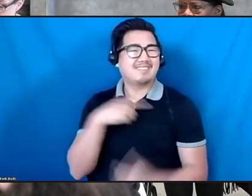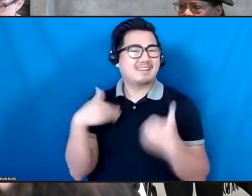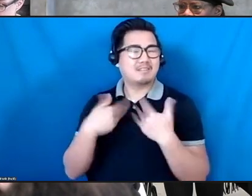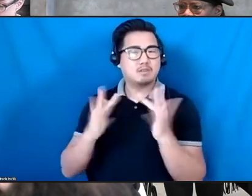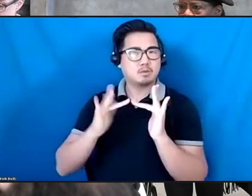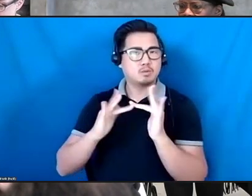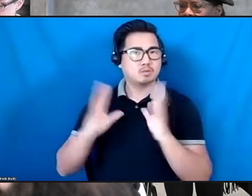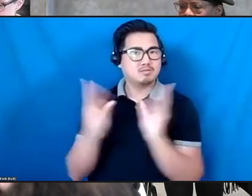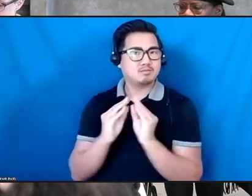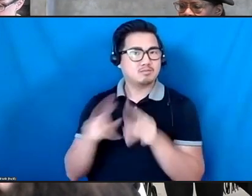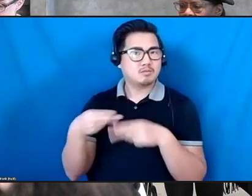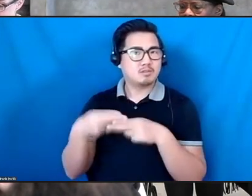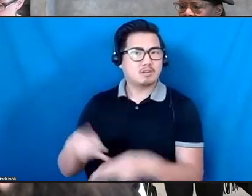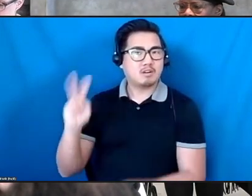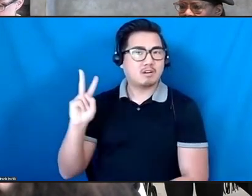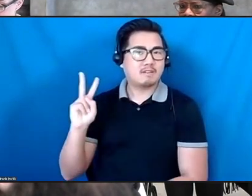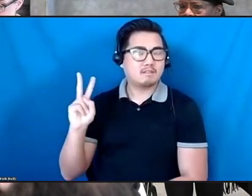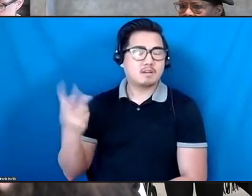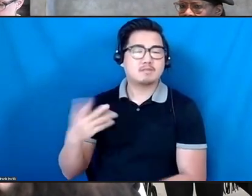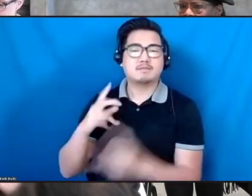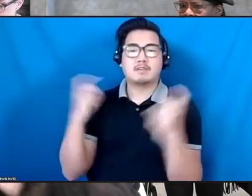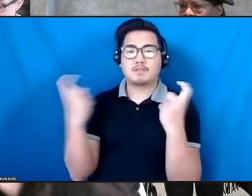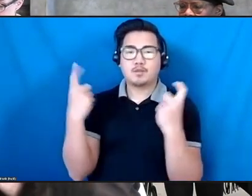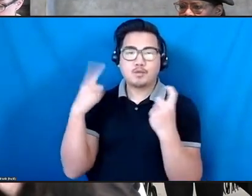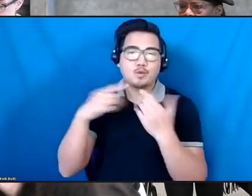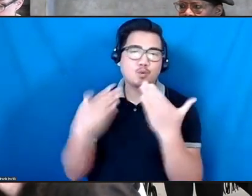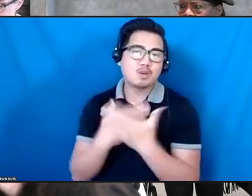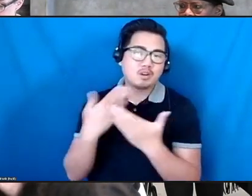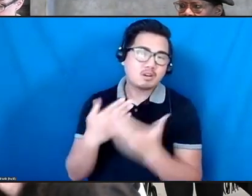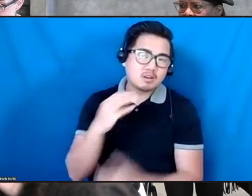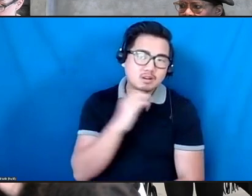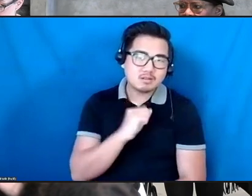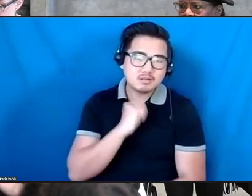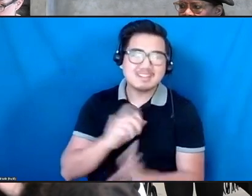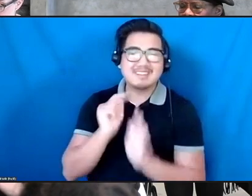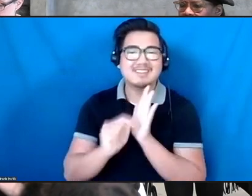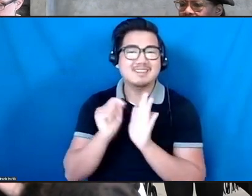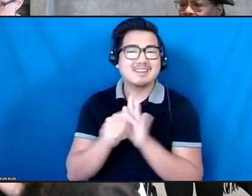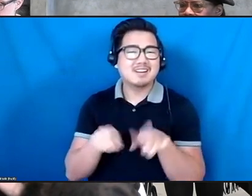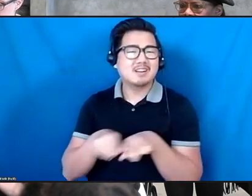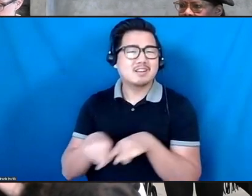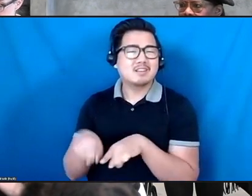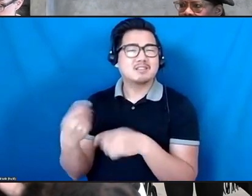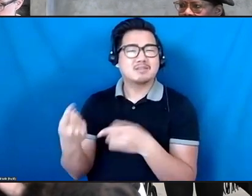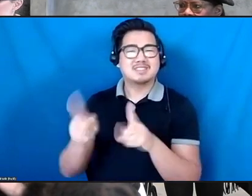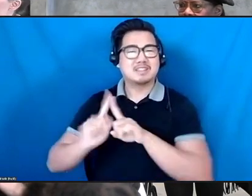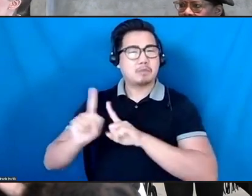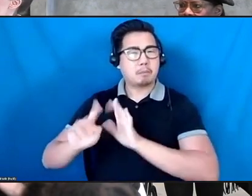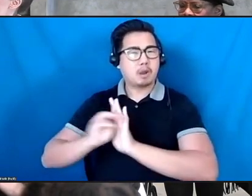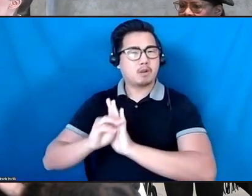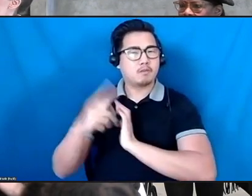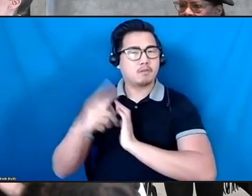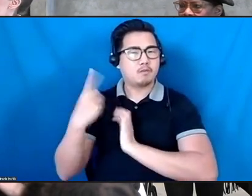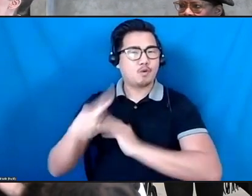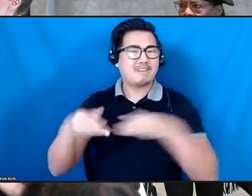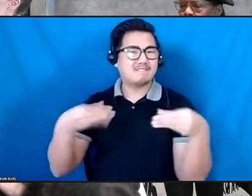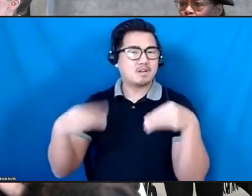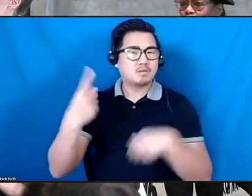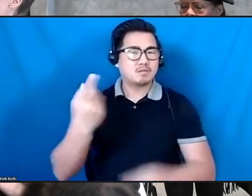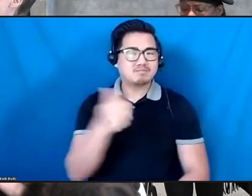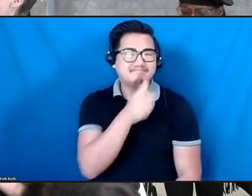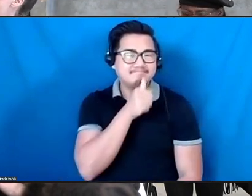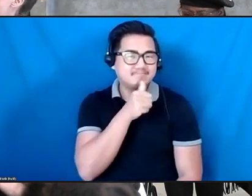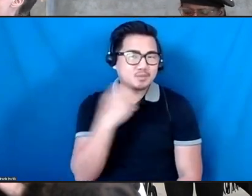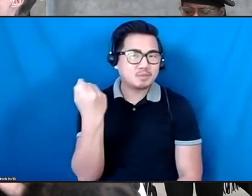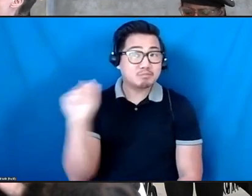Festivals for a New Age, Models of Responsiveness, Flexibility, and Resistance. So as you can hear, we have been busy.